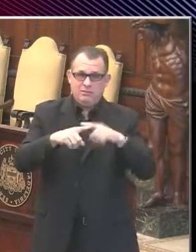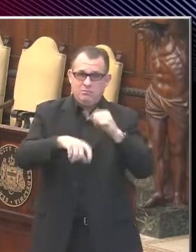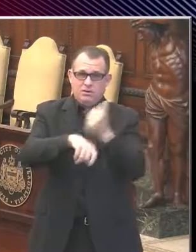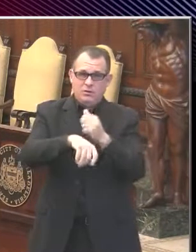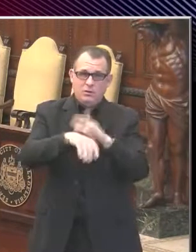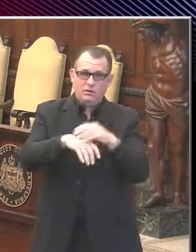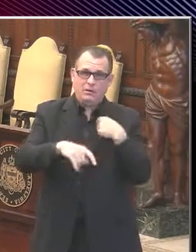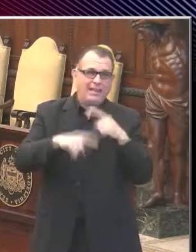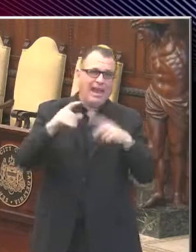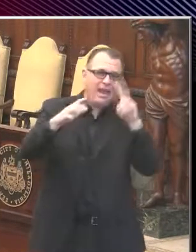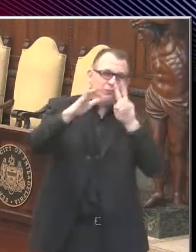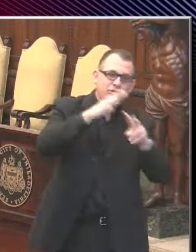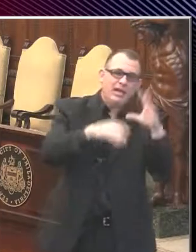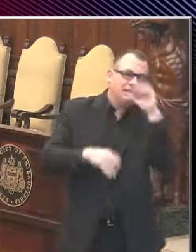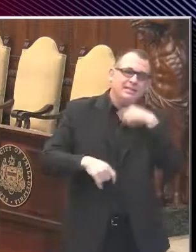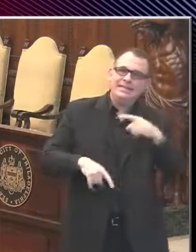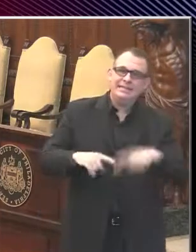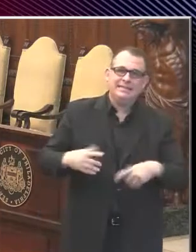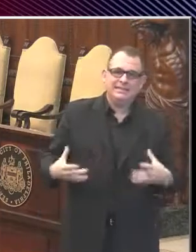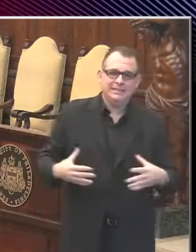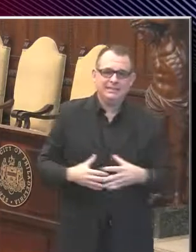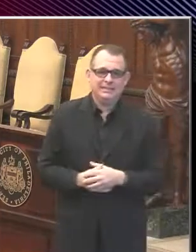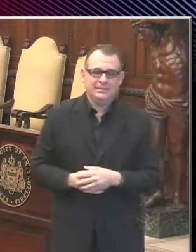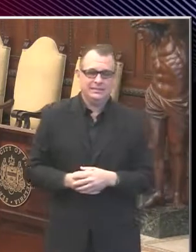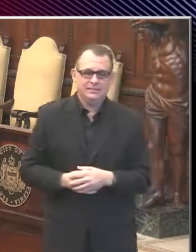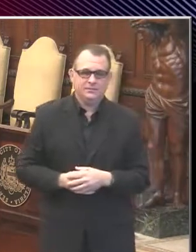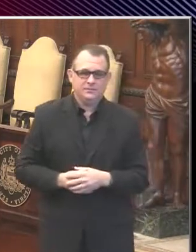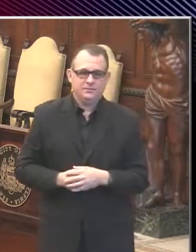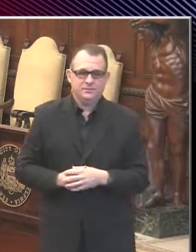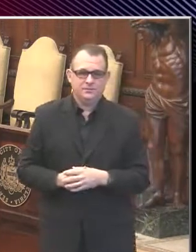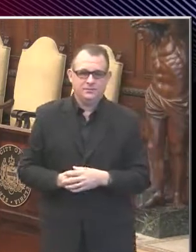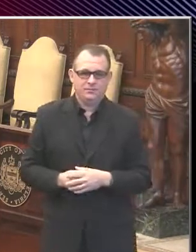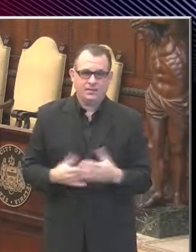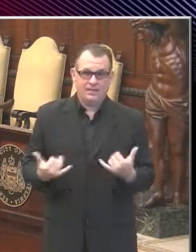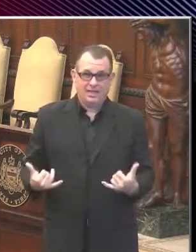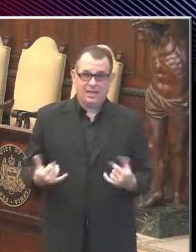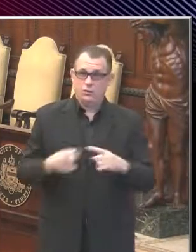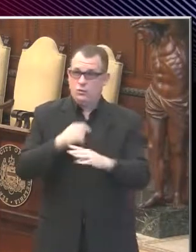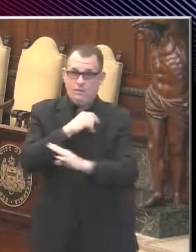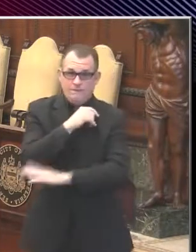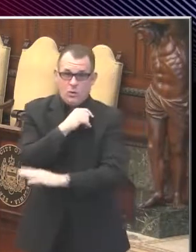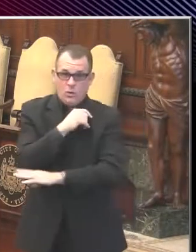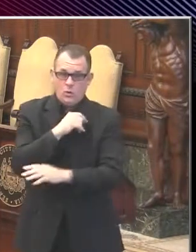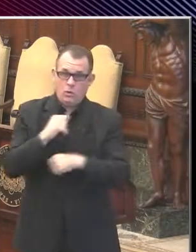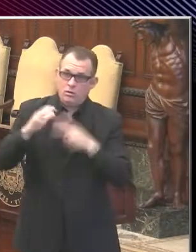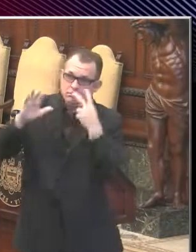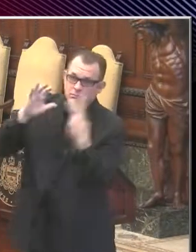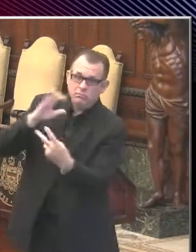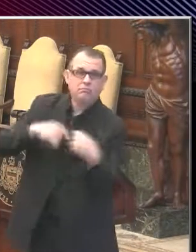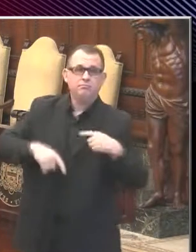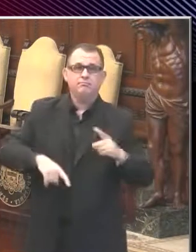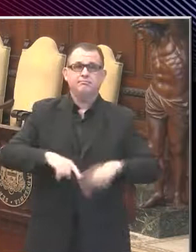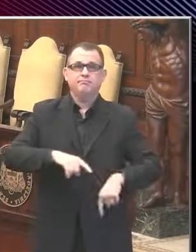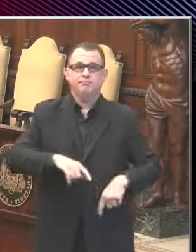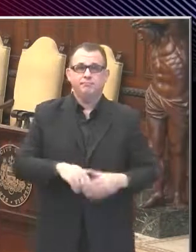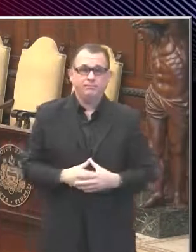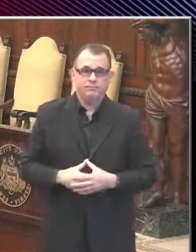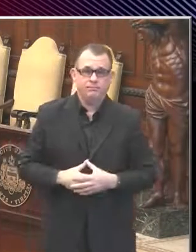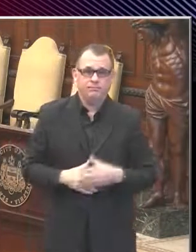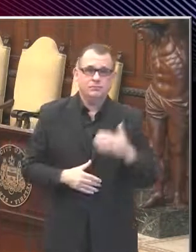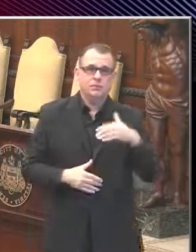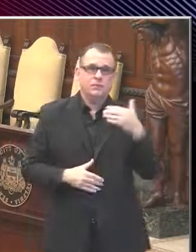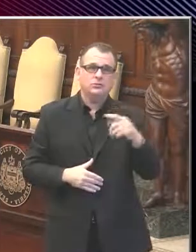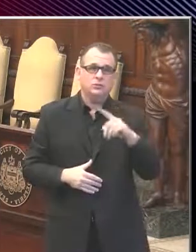what's going to go on, going to, or not going to happen, uh, between now and the fall or the end of the year. And this next question is